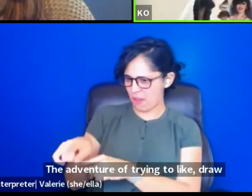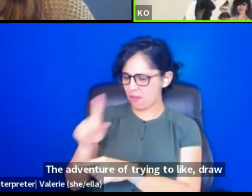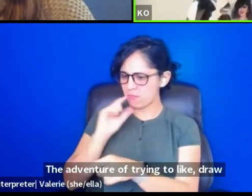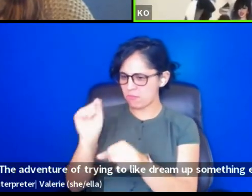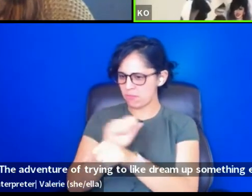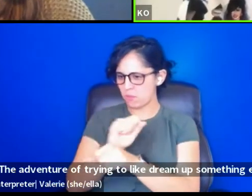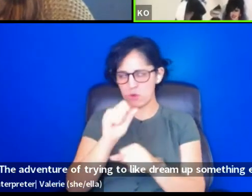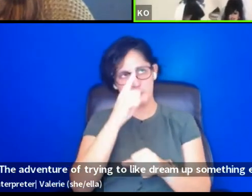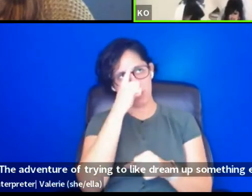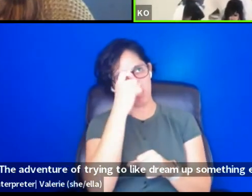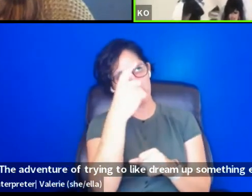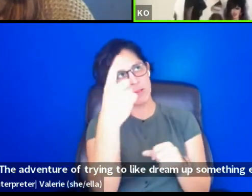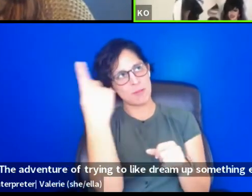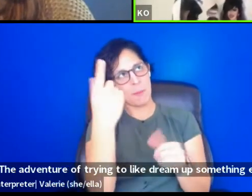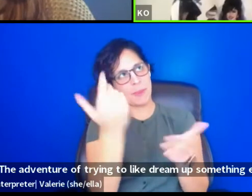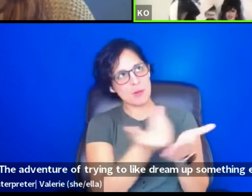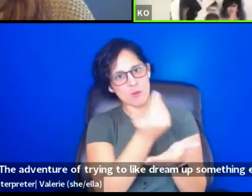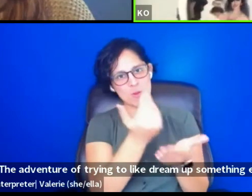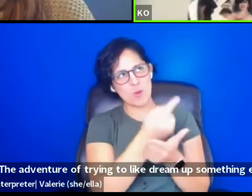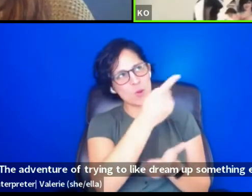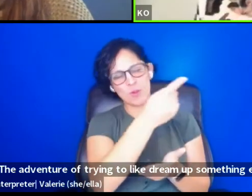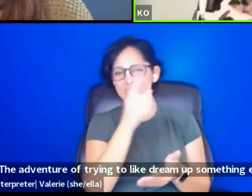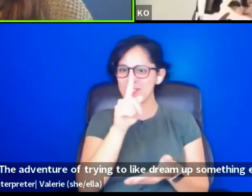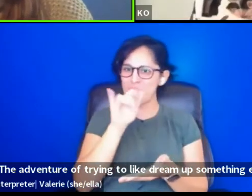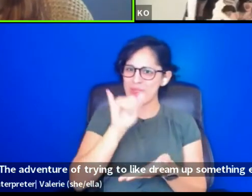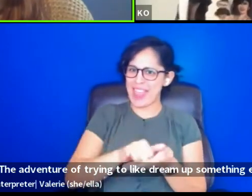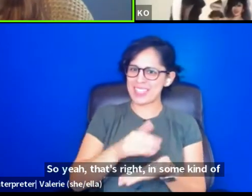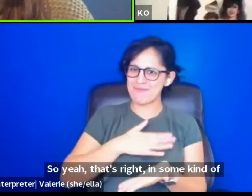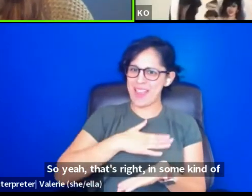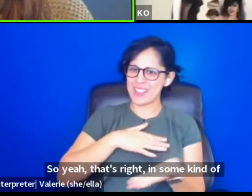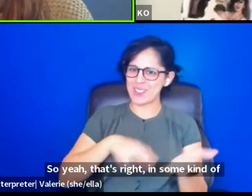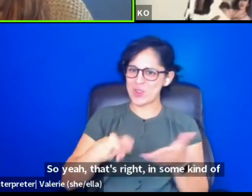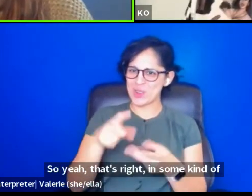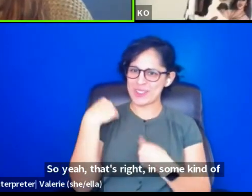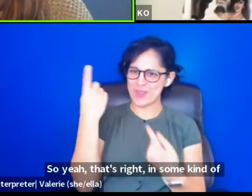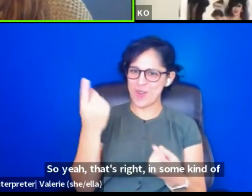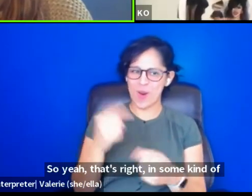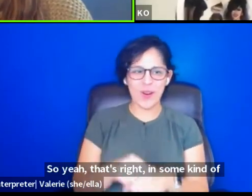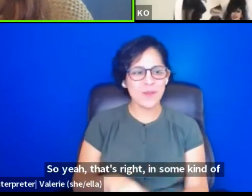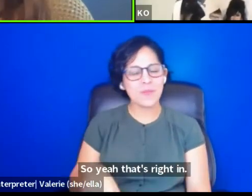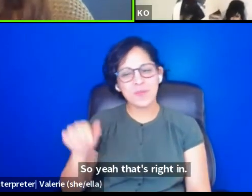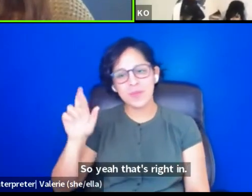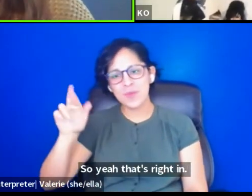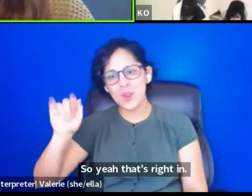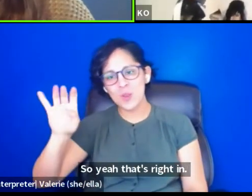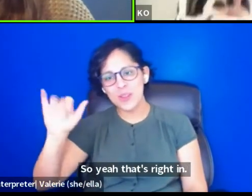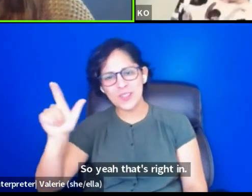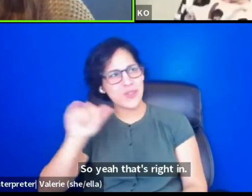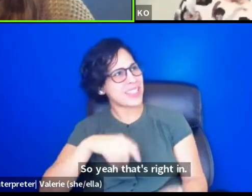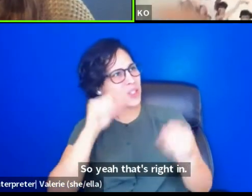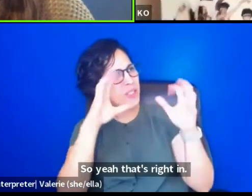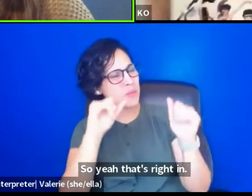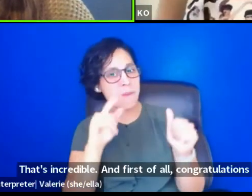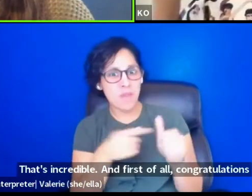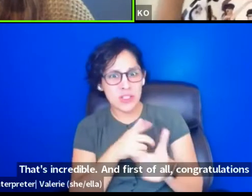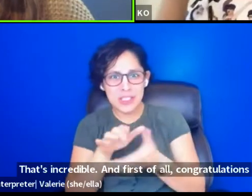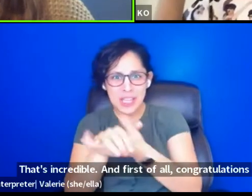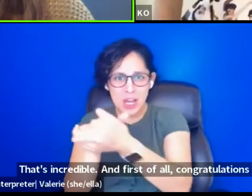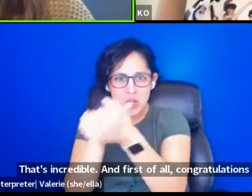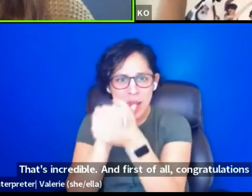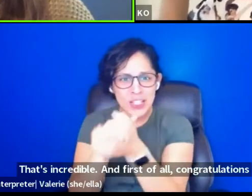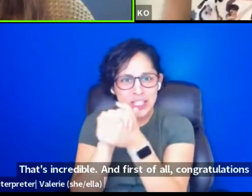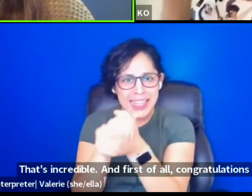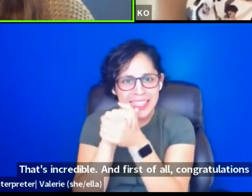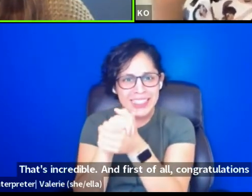So, yeah, that's where I've been. That's incredible. And first of all, congratulations for your